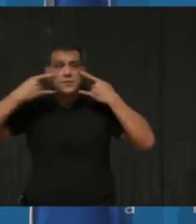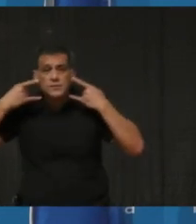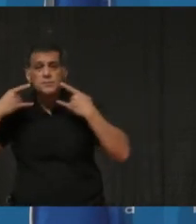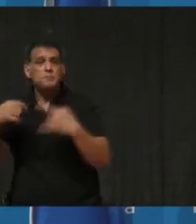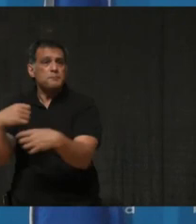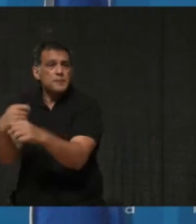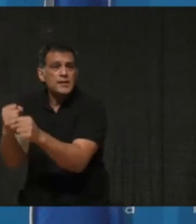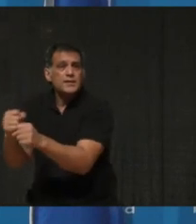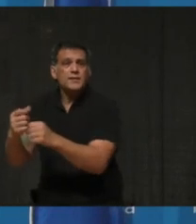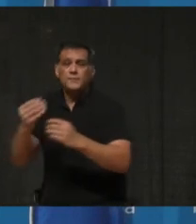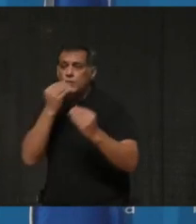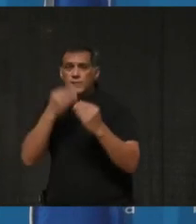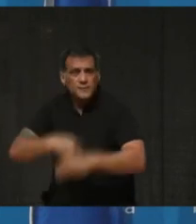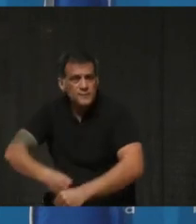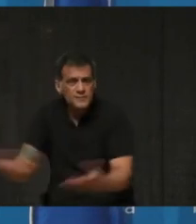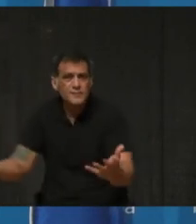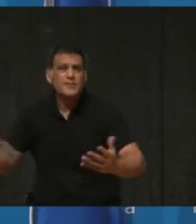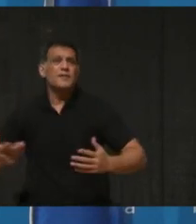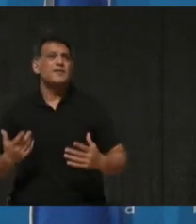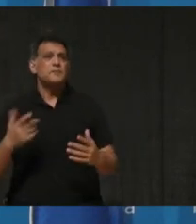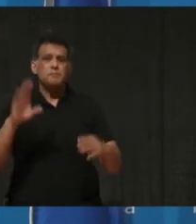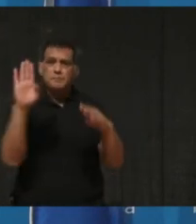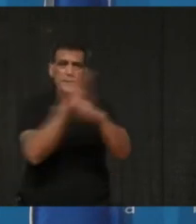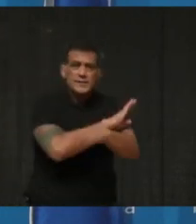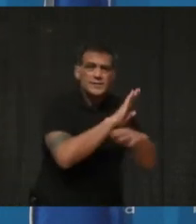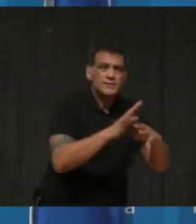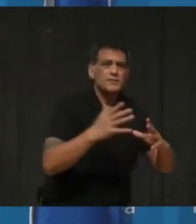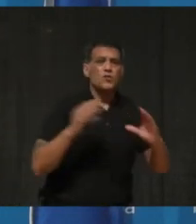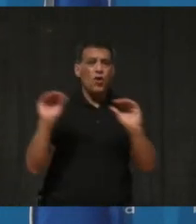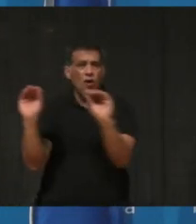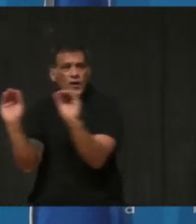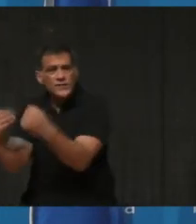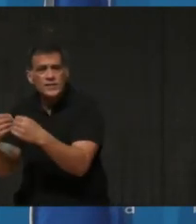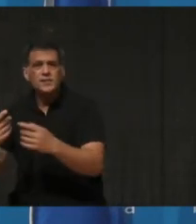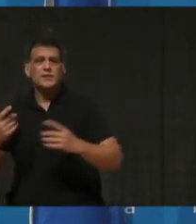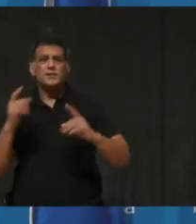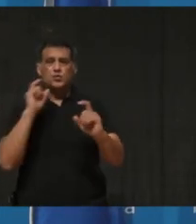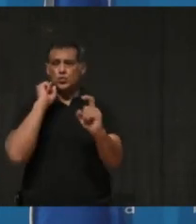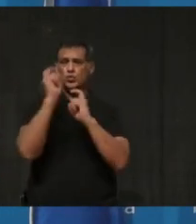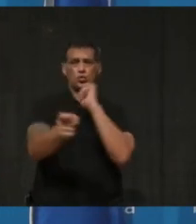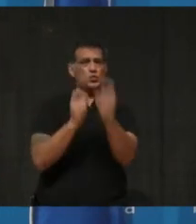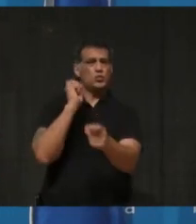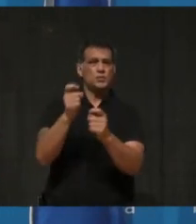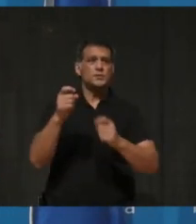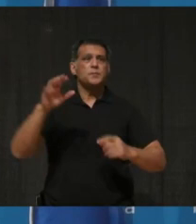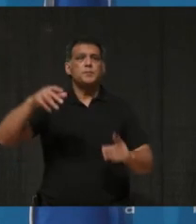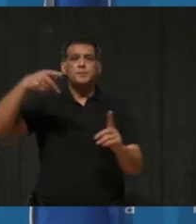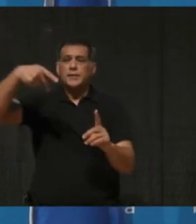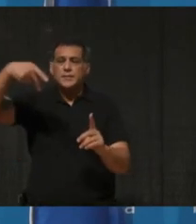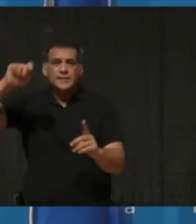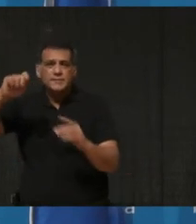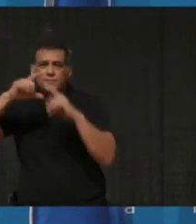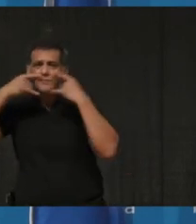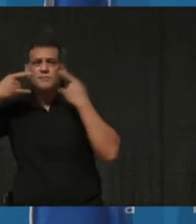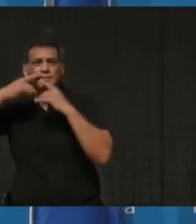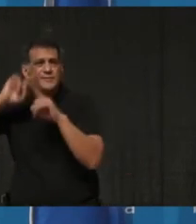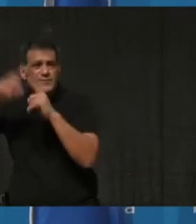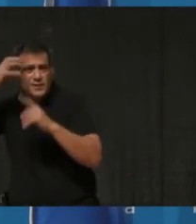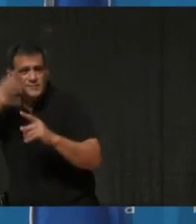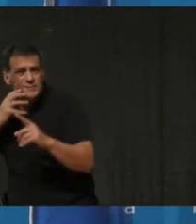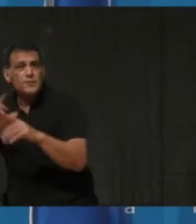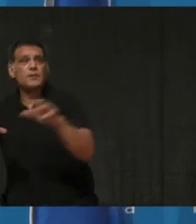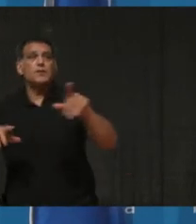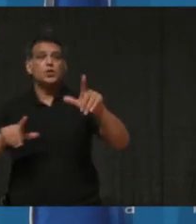in need. The countless businesses and organizations that donated PPE to our hospitals and our long-term care homes.